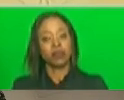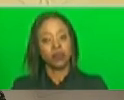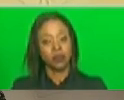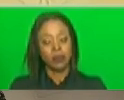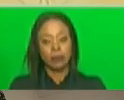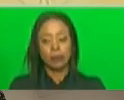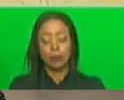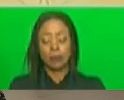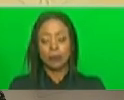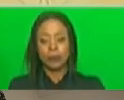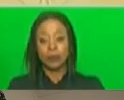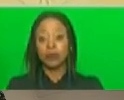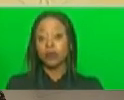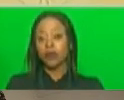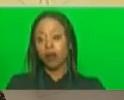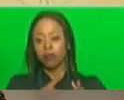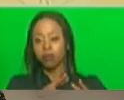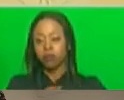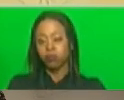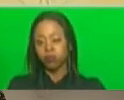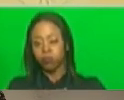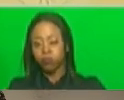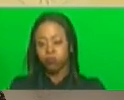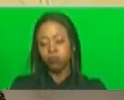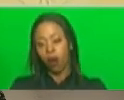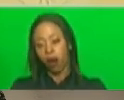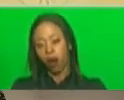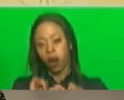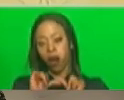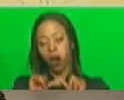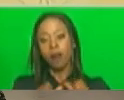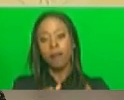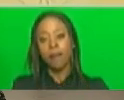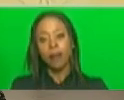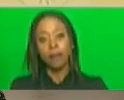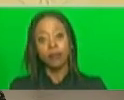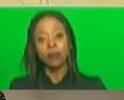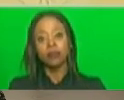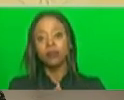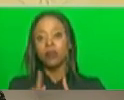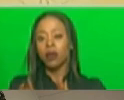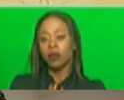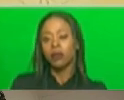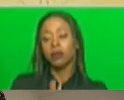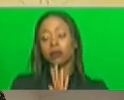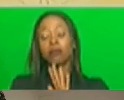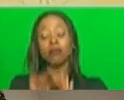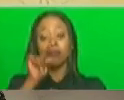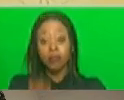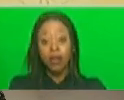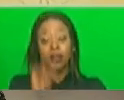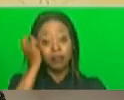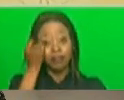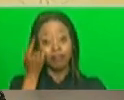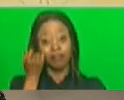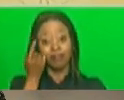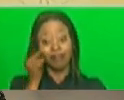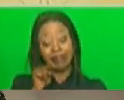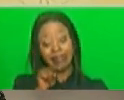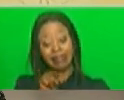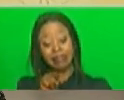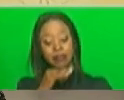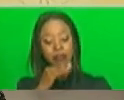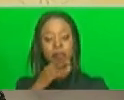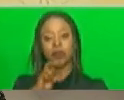even as our investigations are ongoing it is critical to understand that this is not a